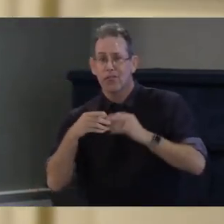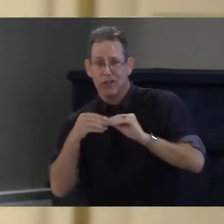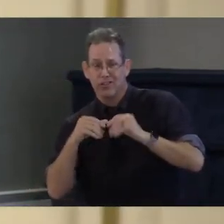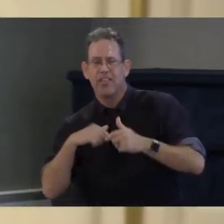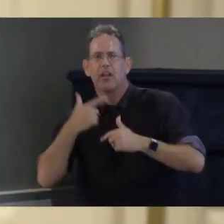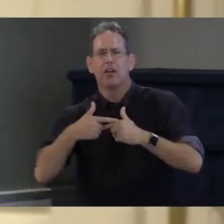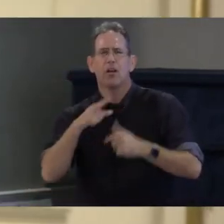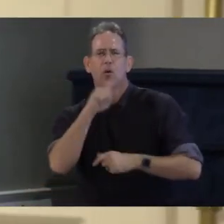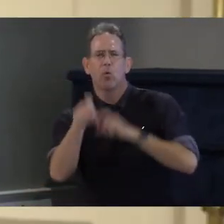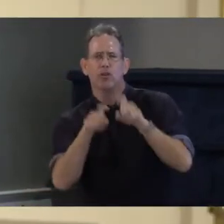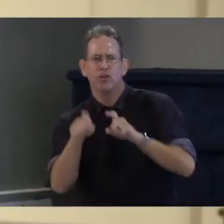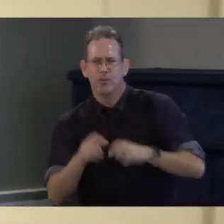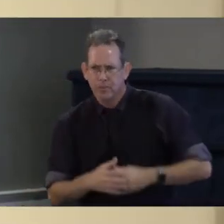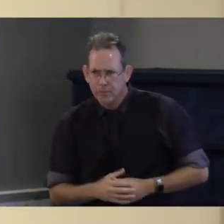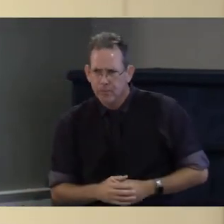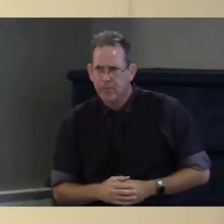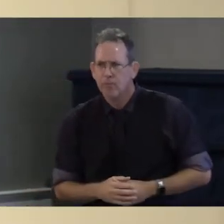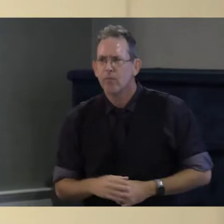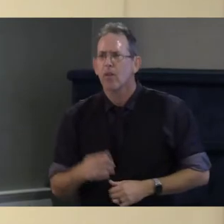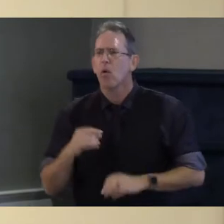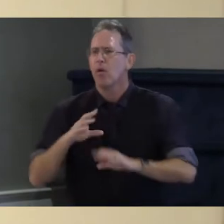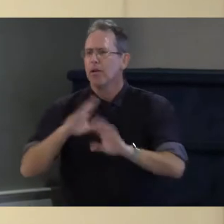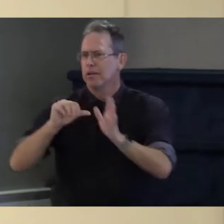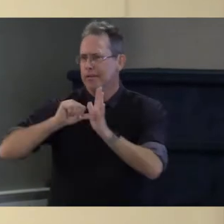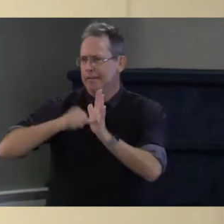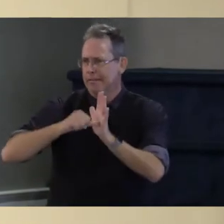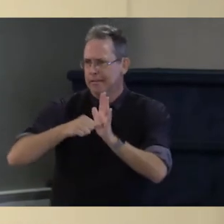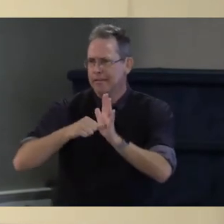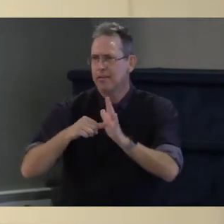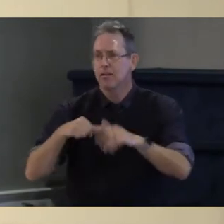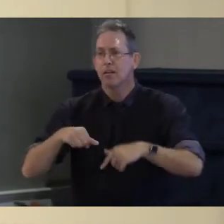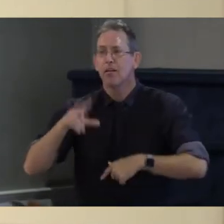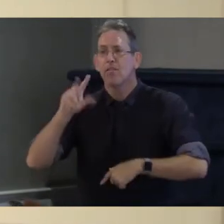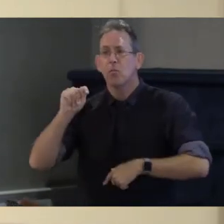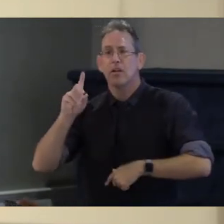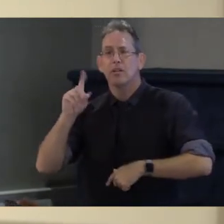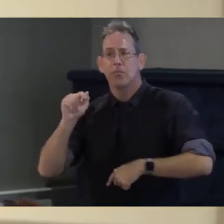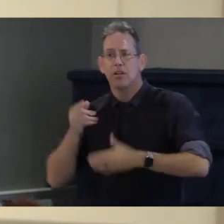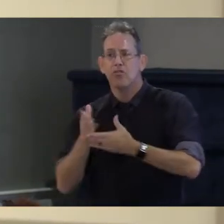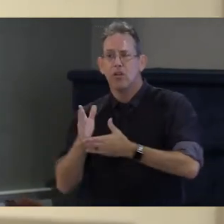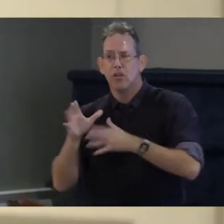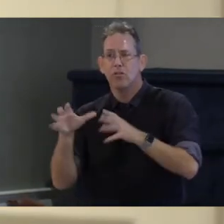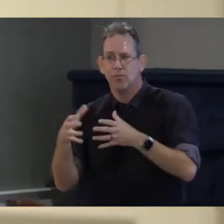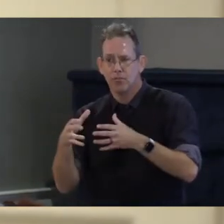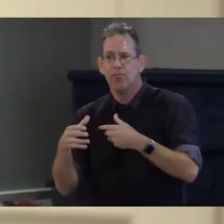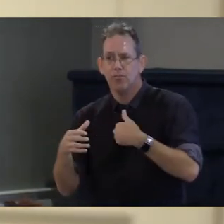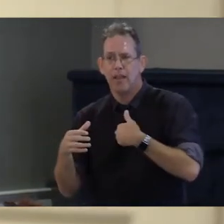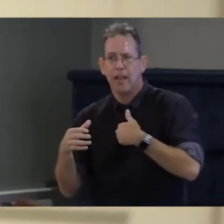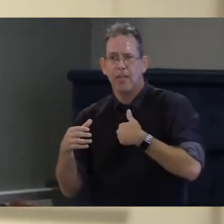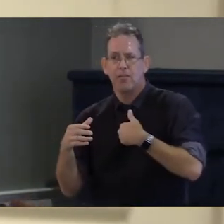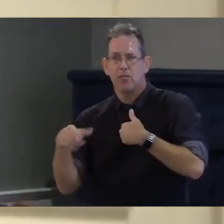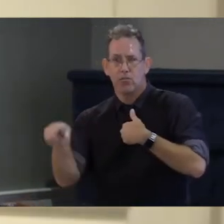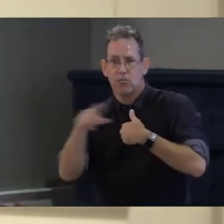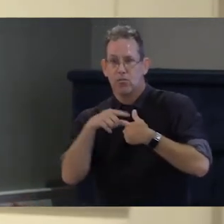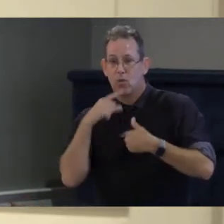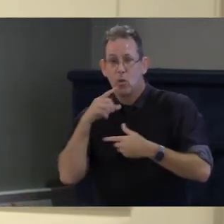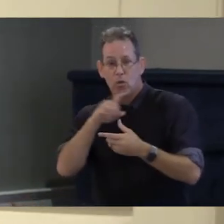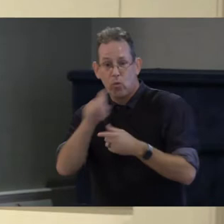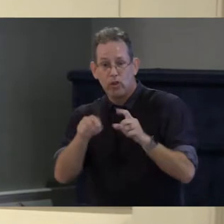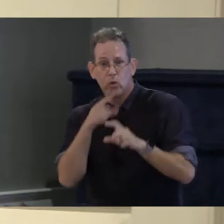members of Vermont's disability rights community and lived experience experts the first is